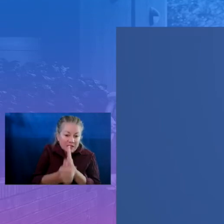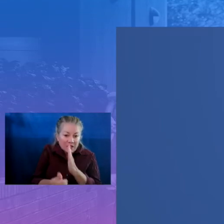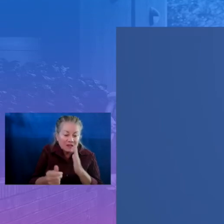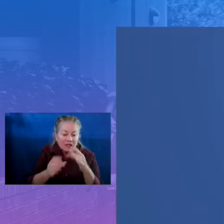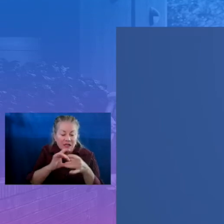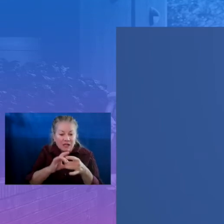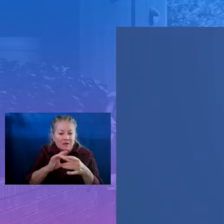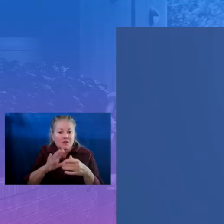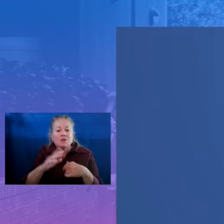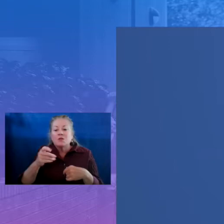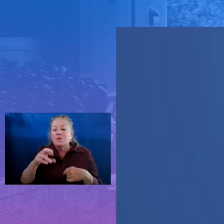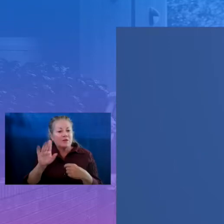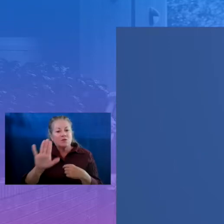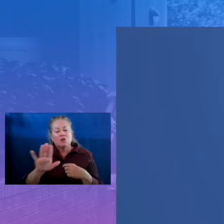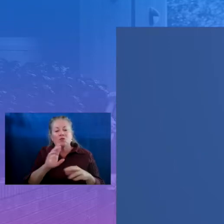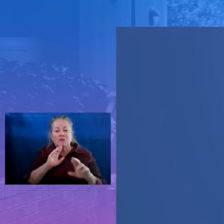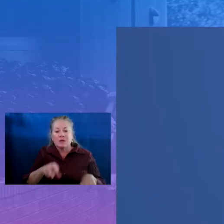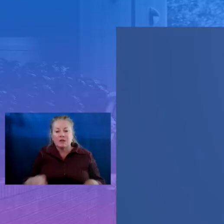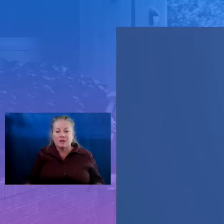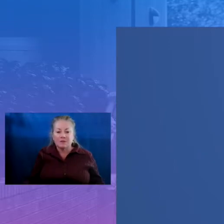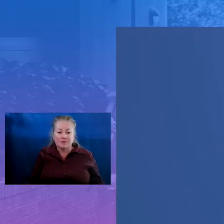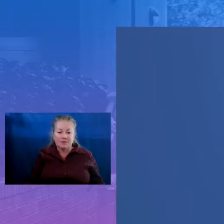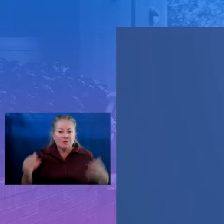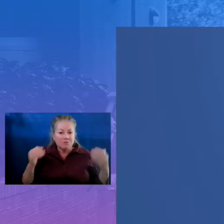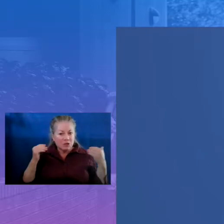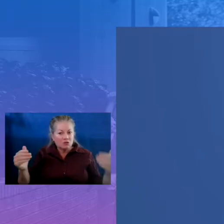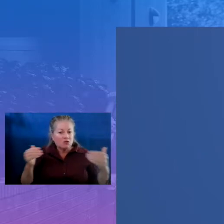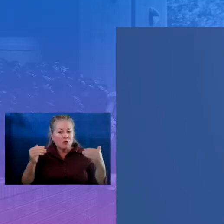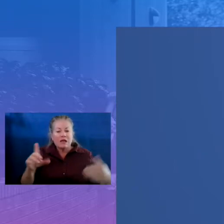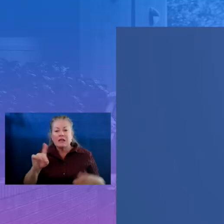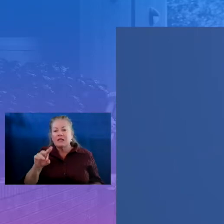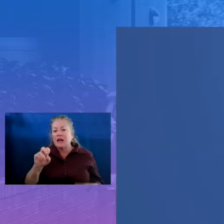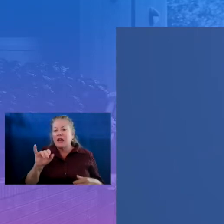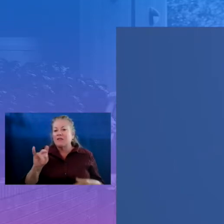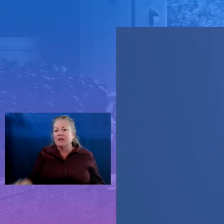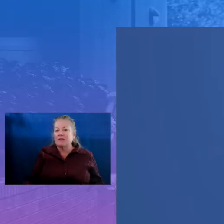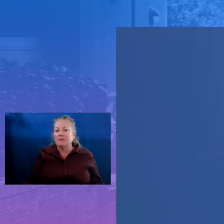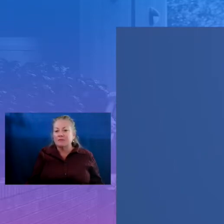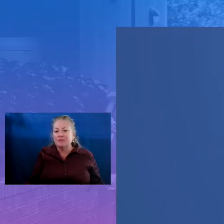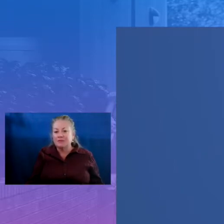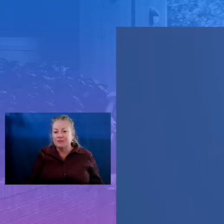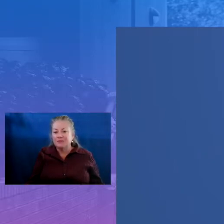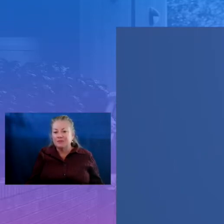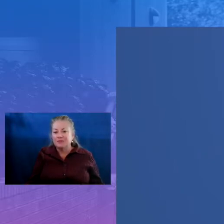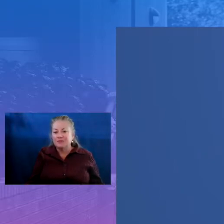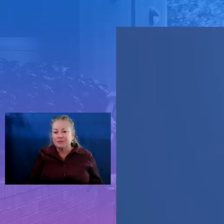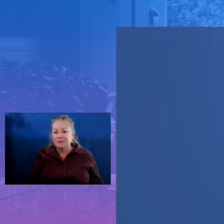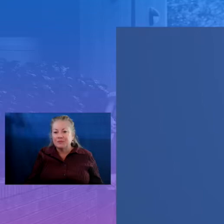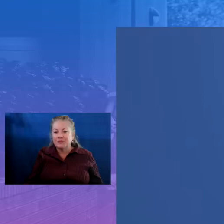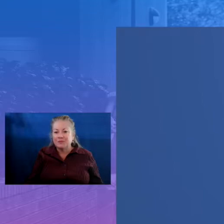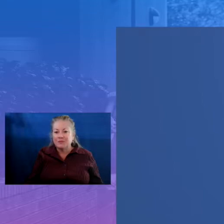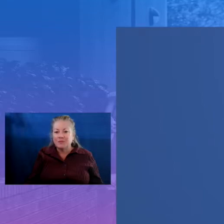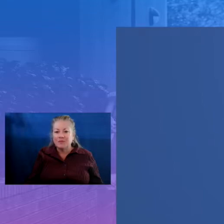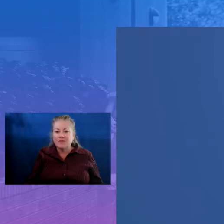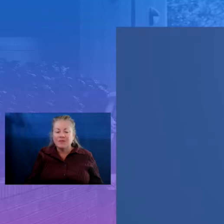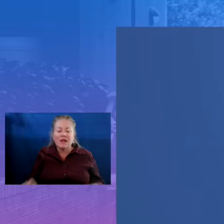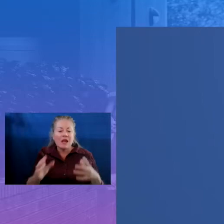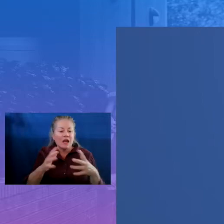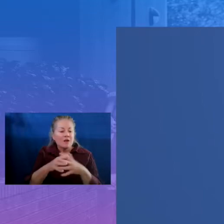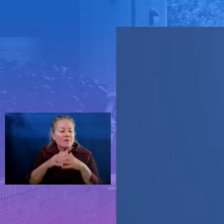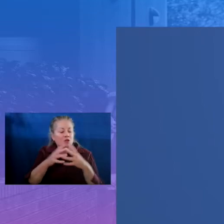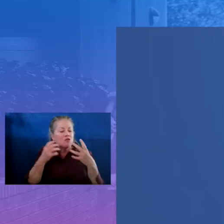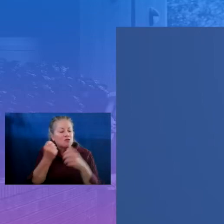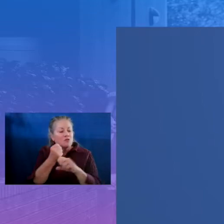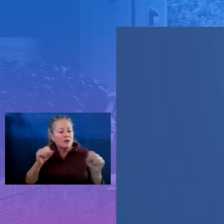peers and caring adults. Let's go ahead and dive in. The American Rescue Plan affords historic resources for the field to expand access